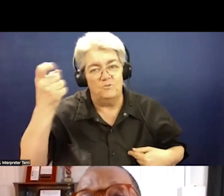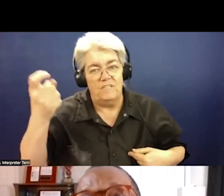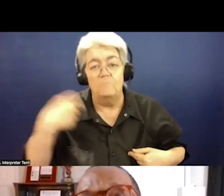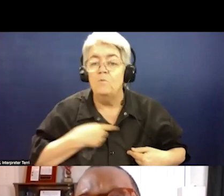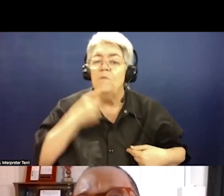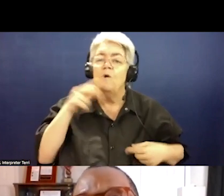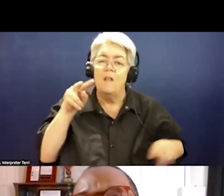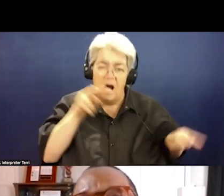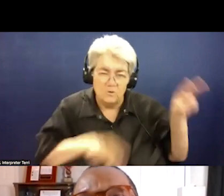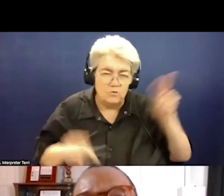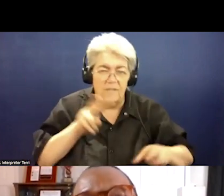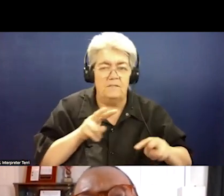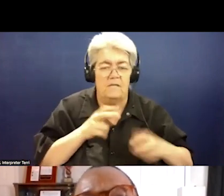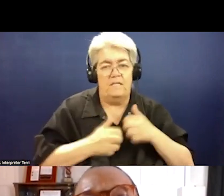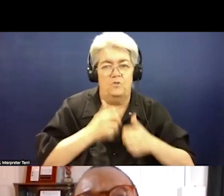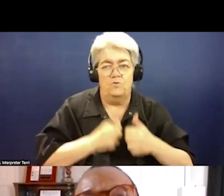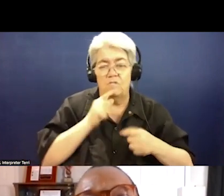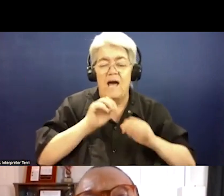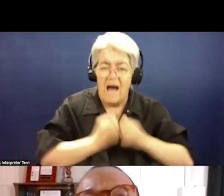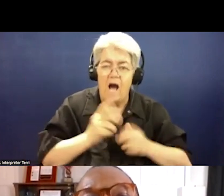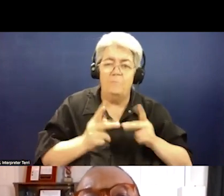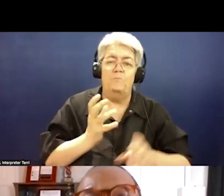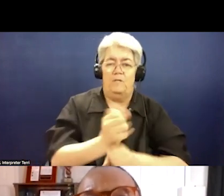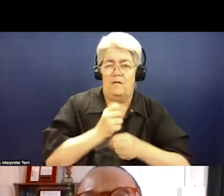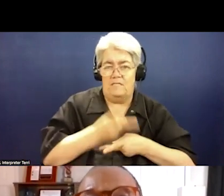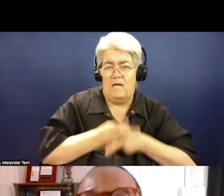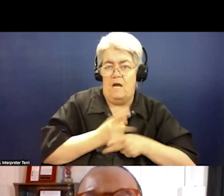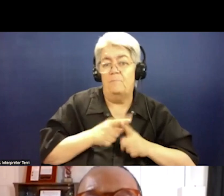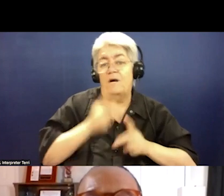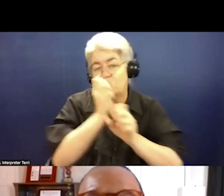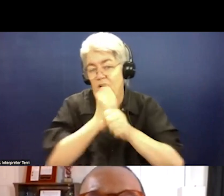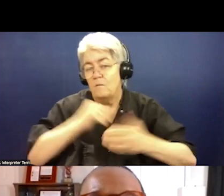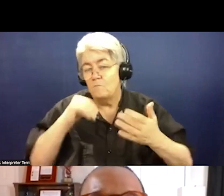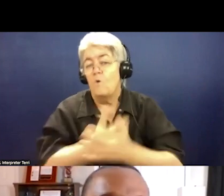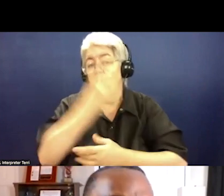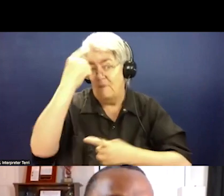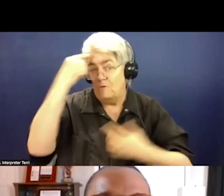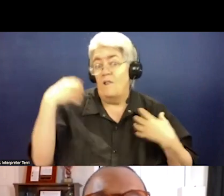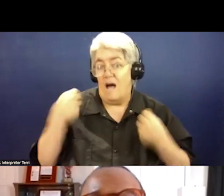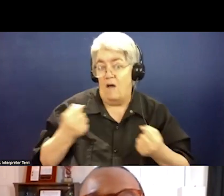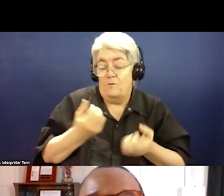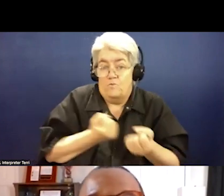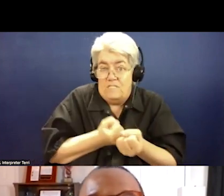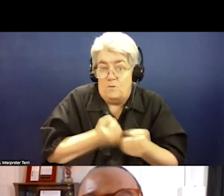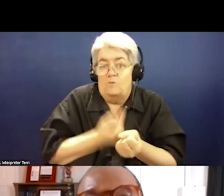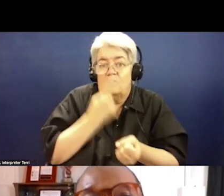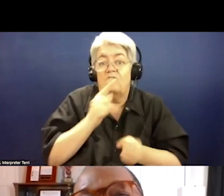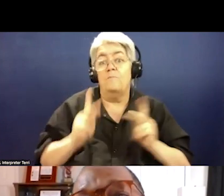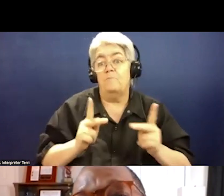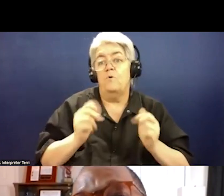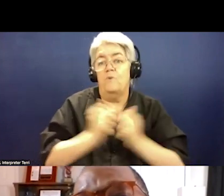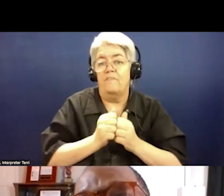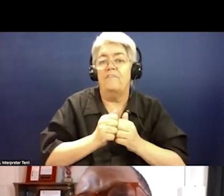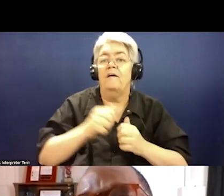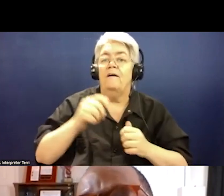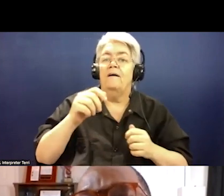the issues of access to care by supporting the creation of more mental health resources, communities of color and underserved zip codes. I have a dream